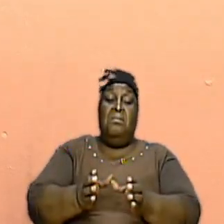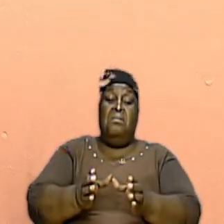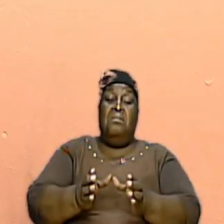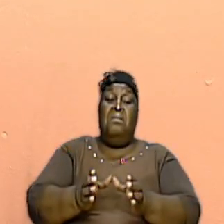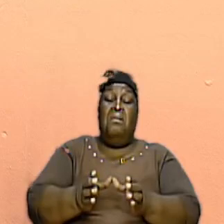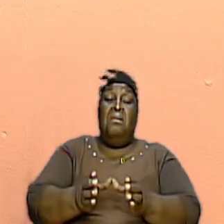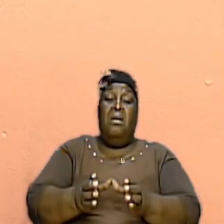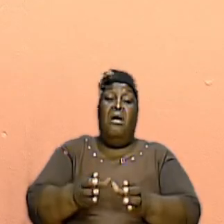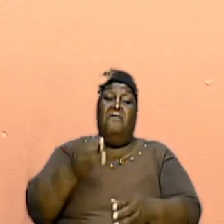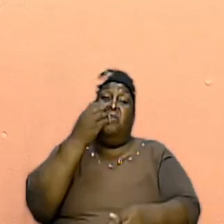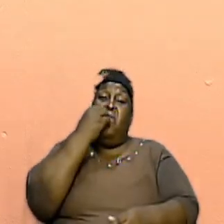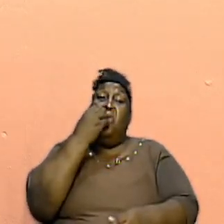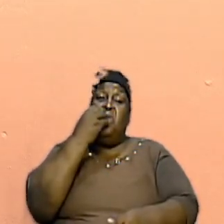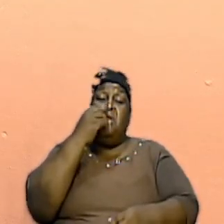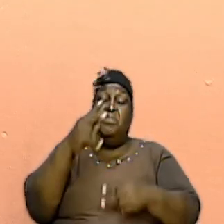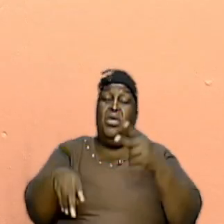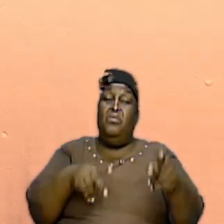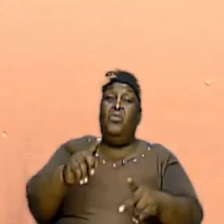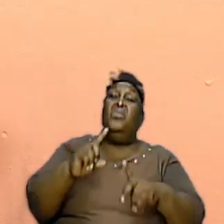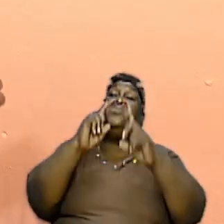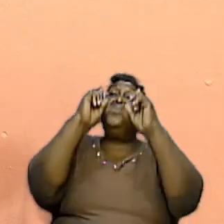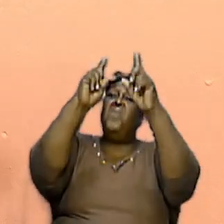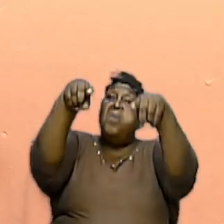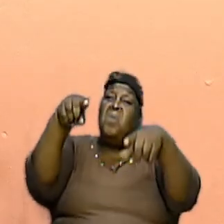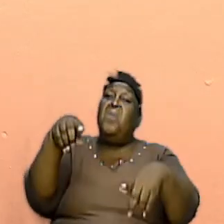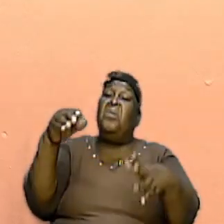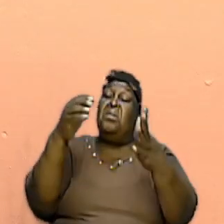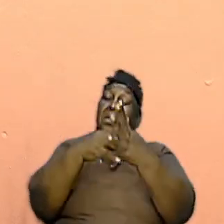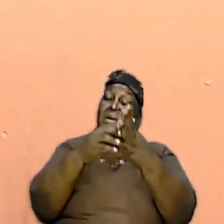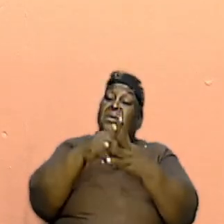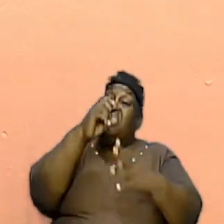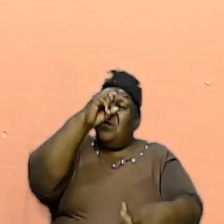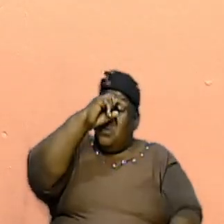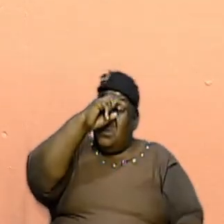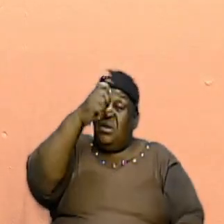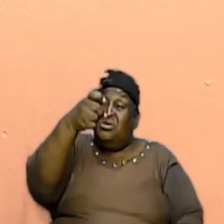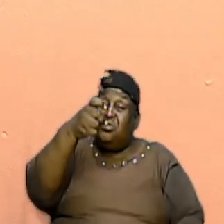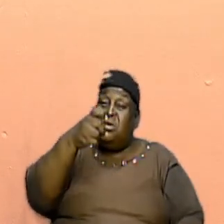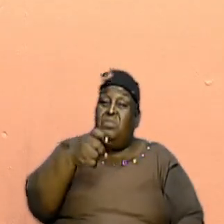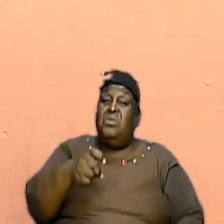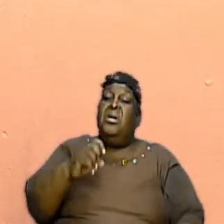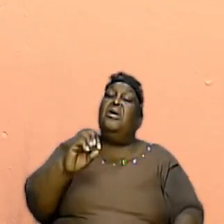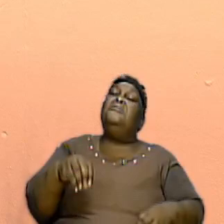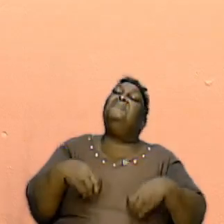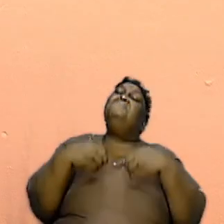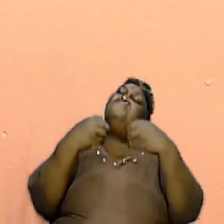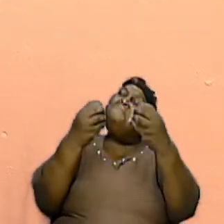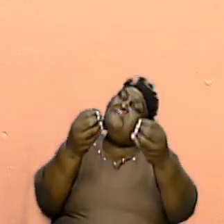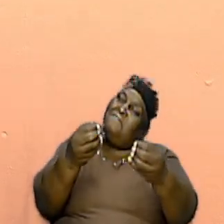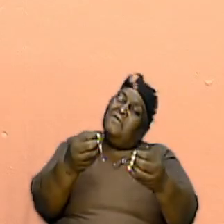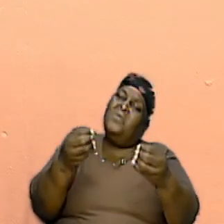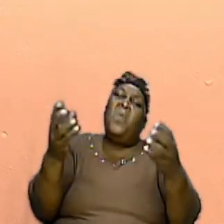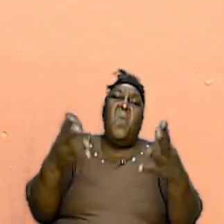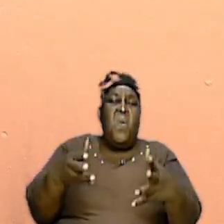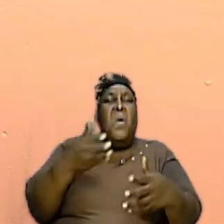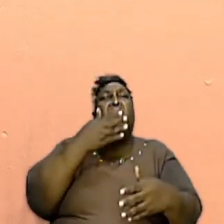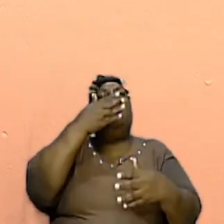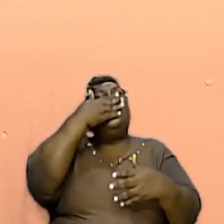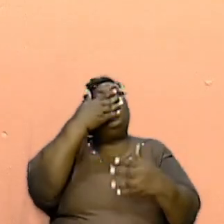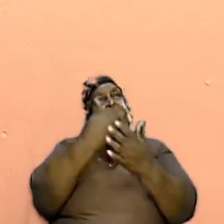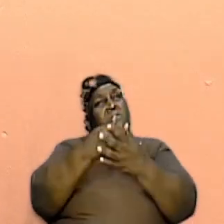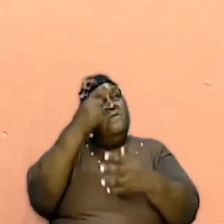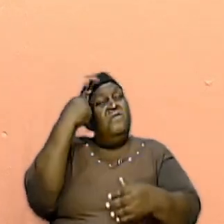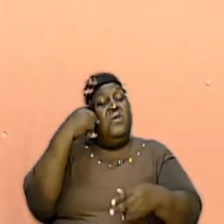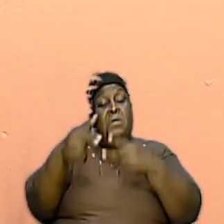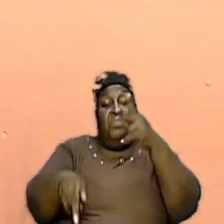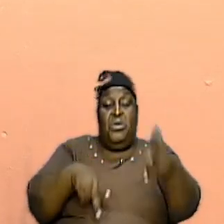Bandage And God Had Already Freed Them And Is Now Giving Them What They Needed And What He Knew Was Good For